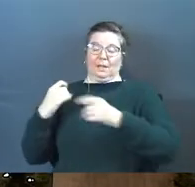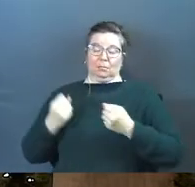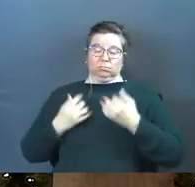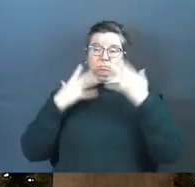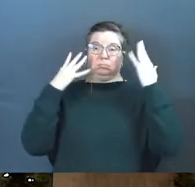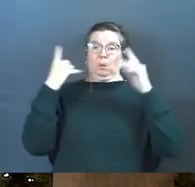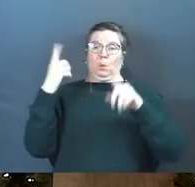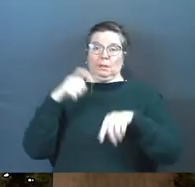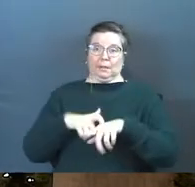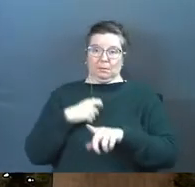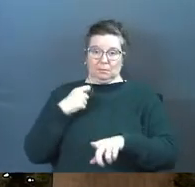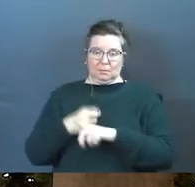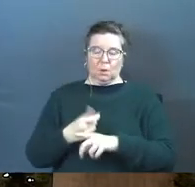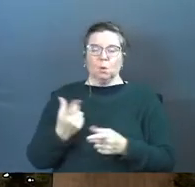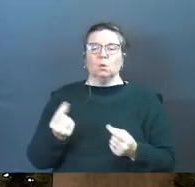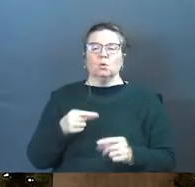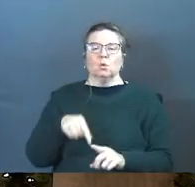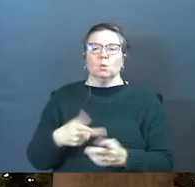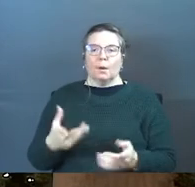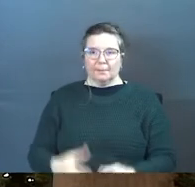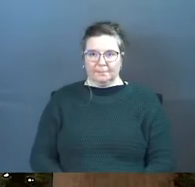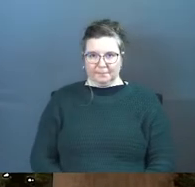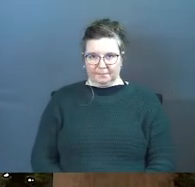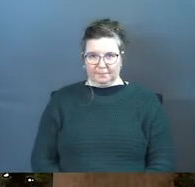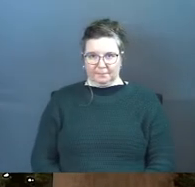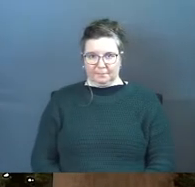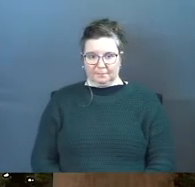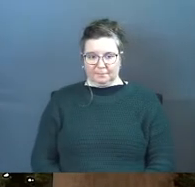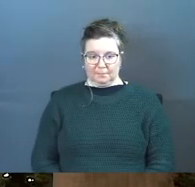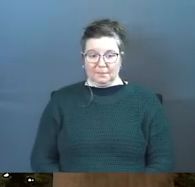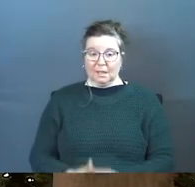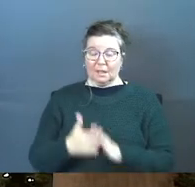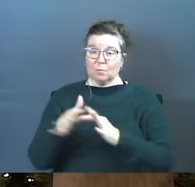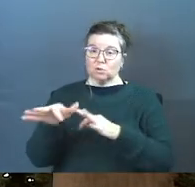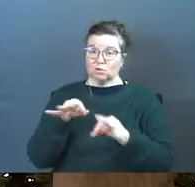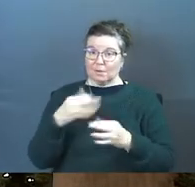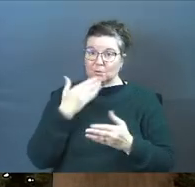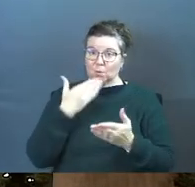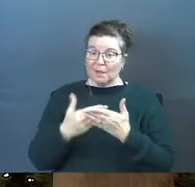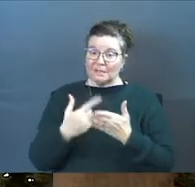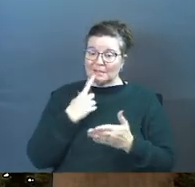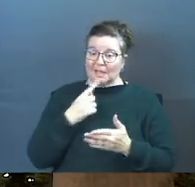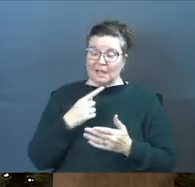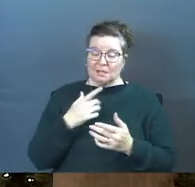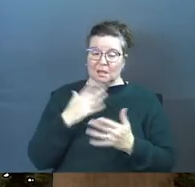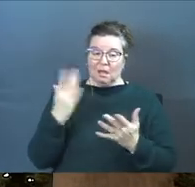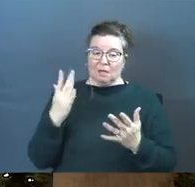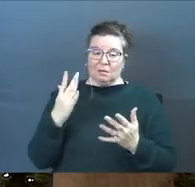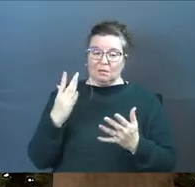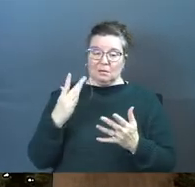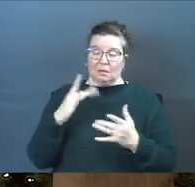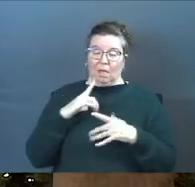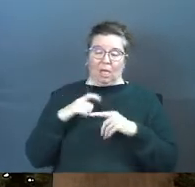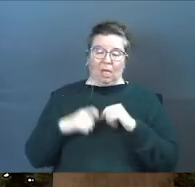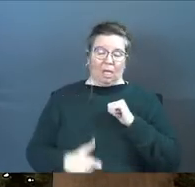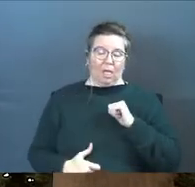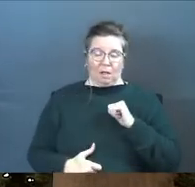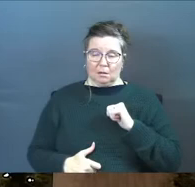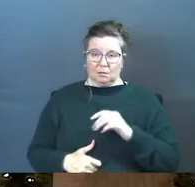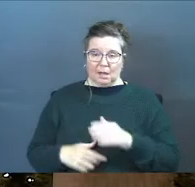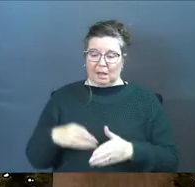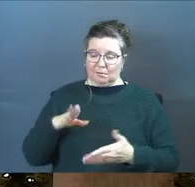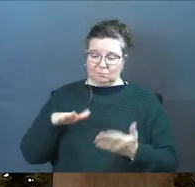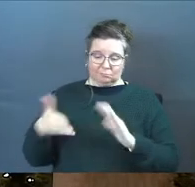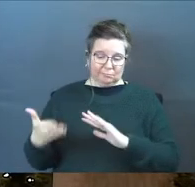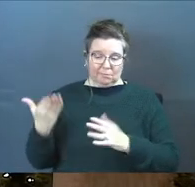all at once what would that do to you and the book describes it well and says it just absolutely ended the man right